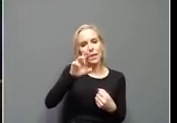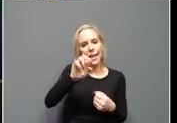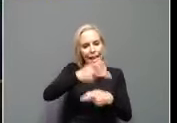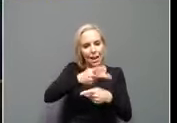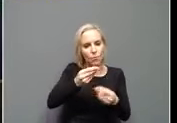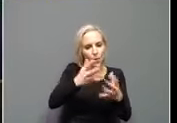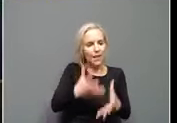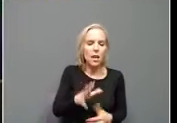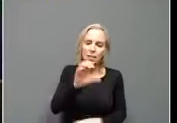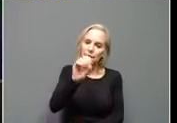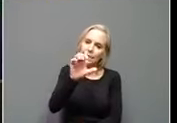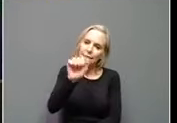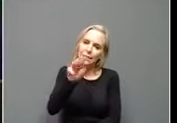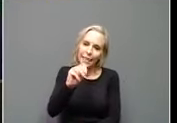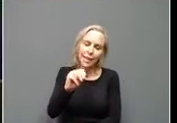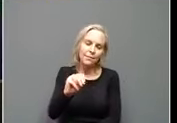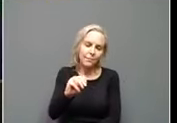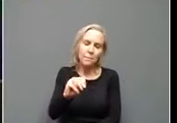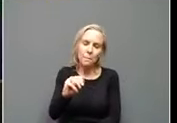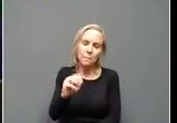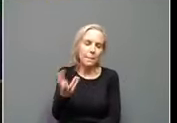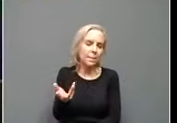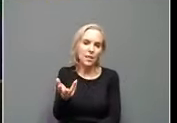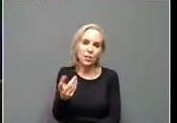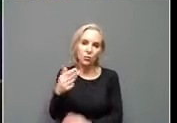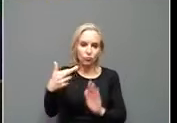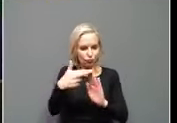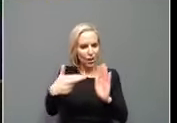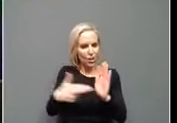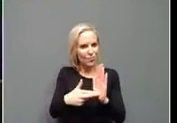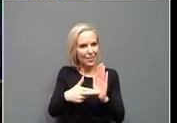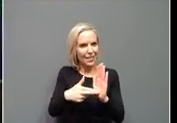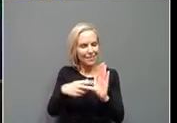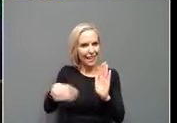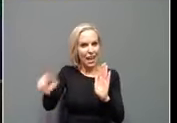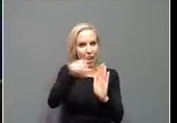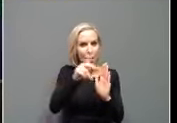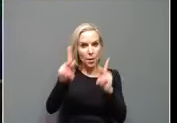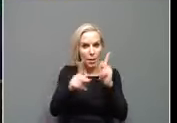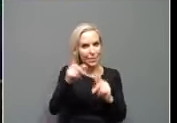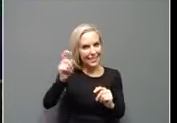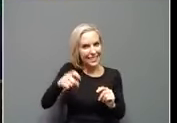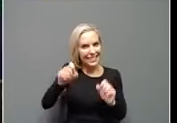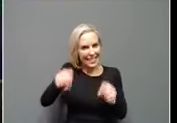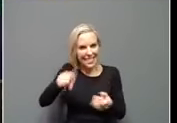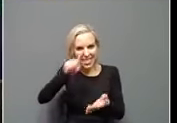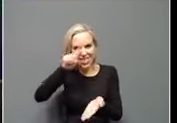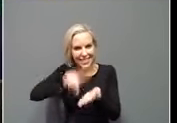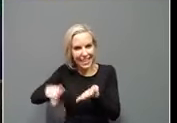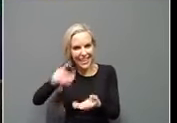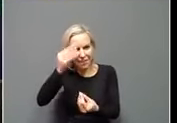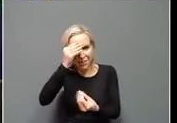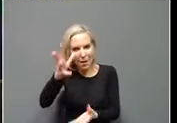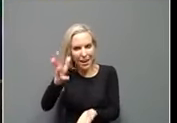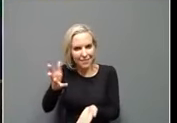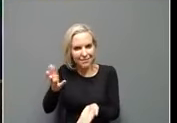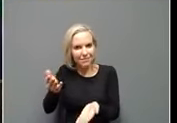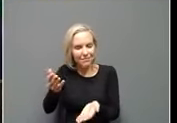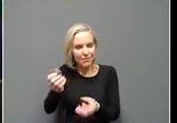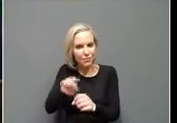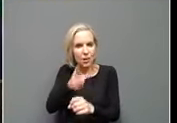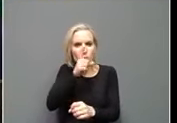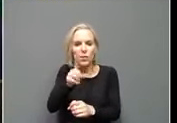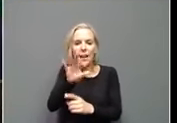a scam and, and that, you know, there's a registry out there that if people need to, they can check the information against. So, uh, fake